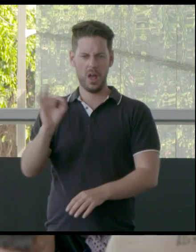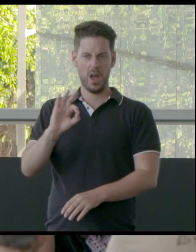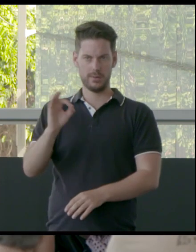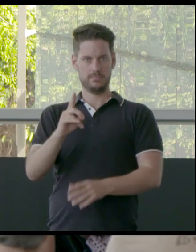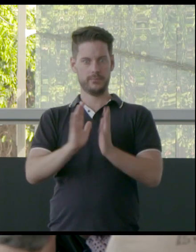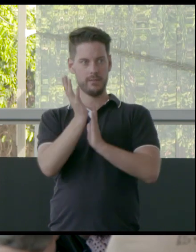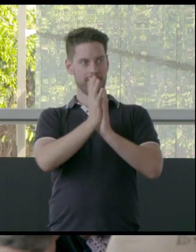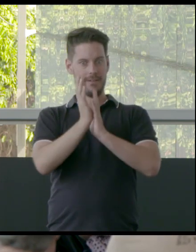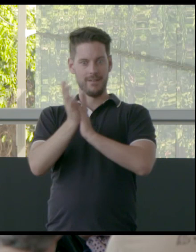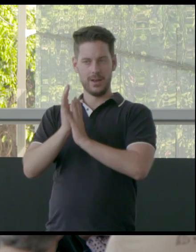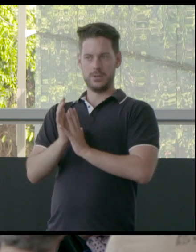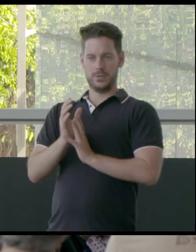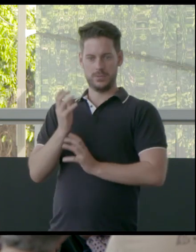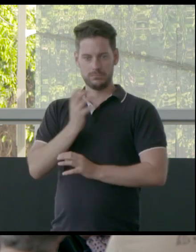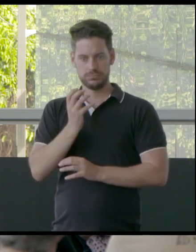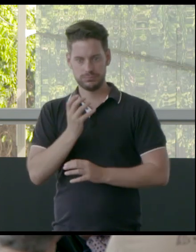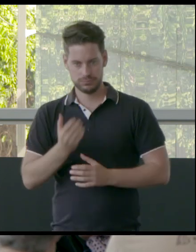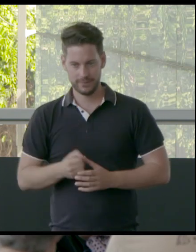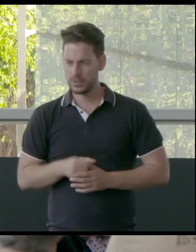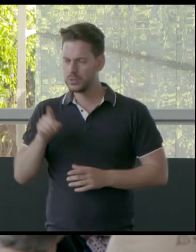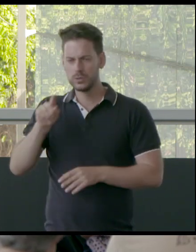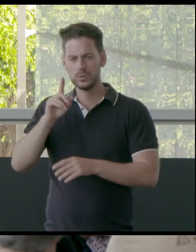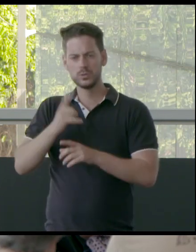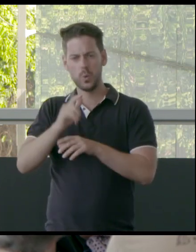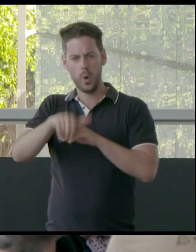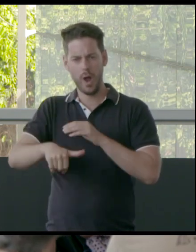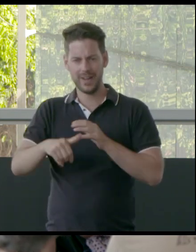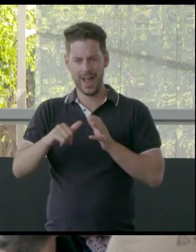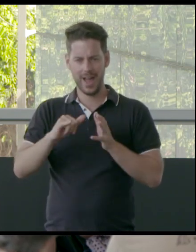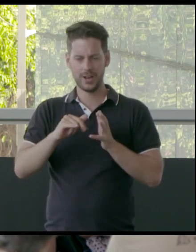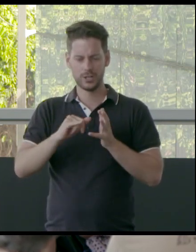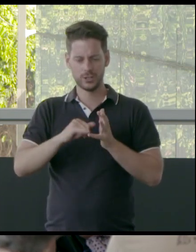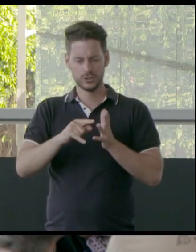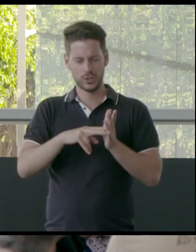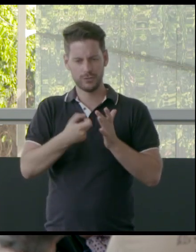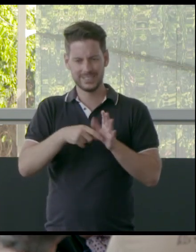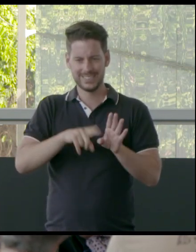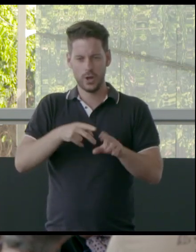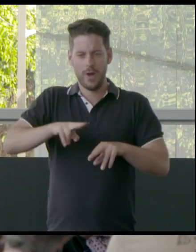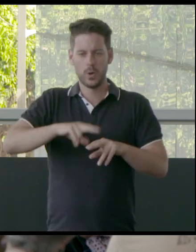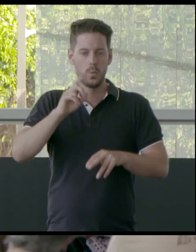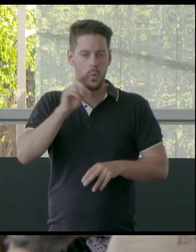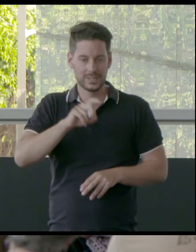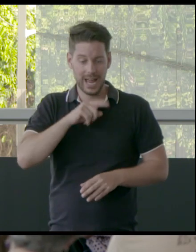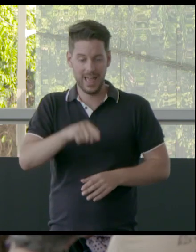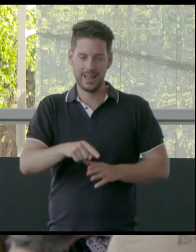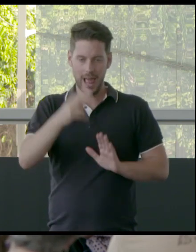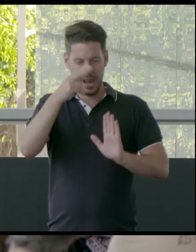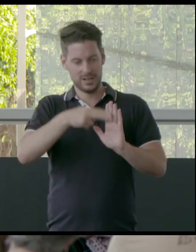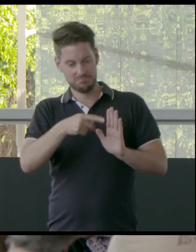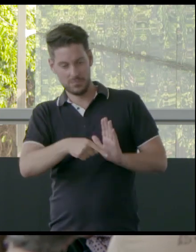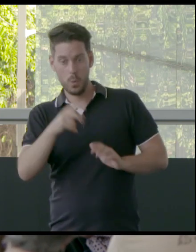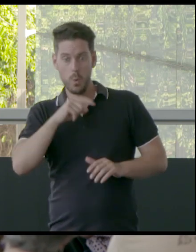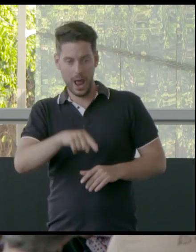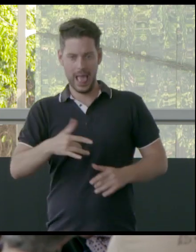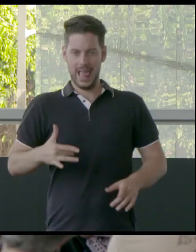Megan, were talking about the sovereignty of water, which I'm fascinated by, and the status of water as a